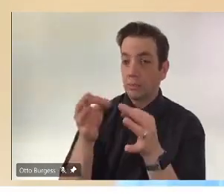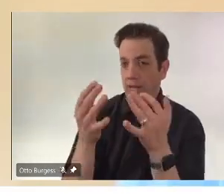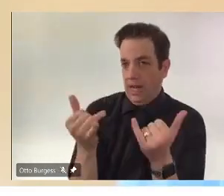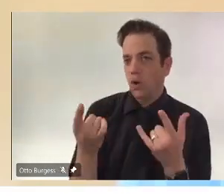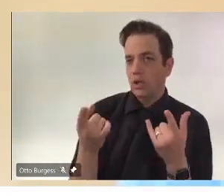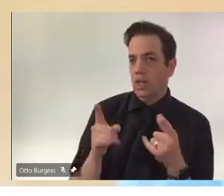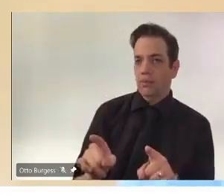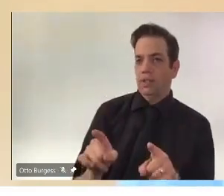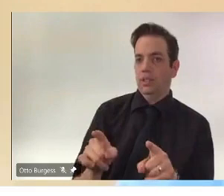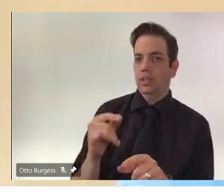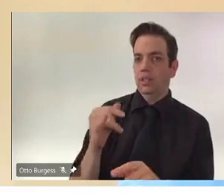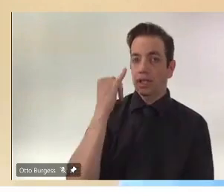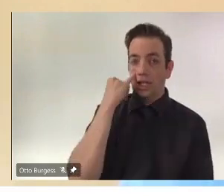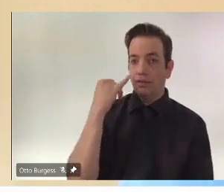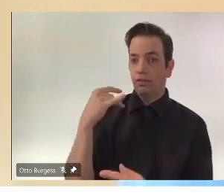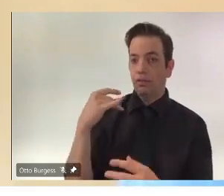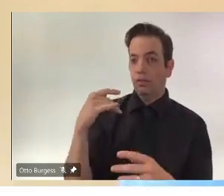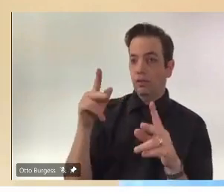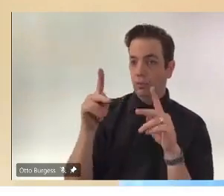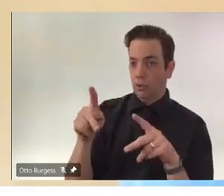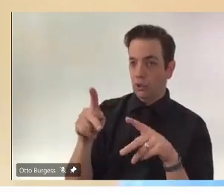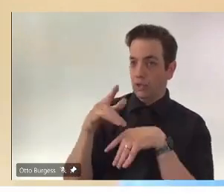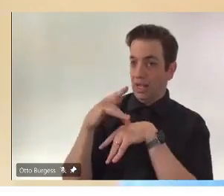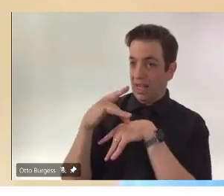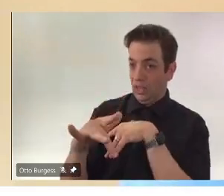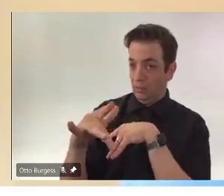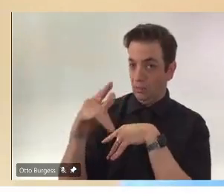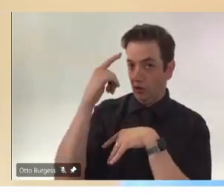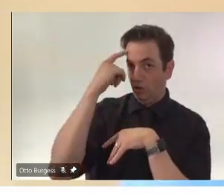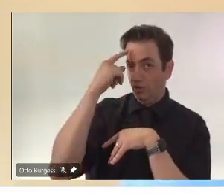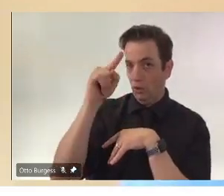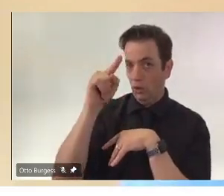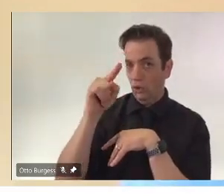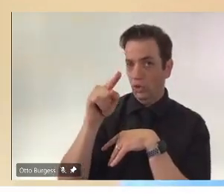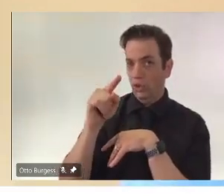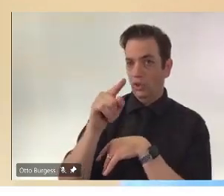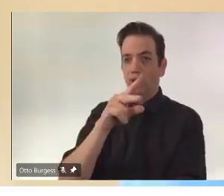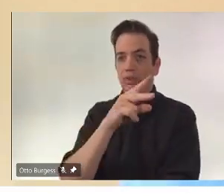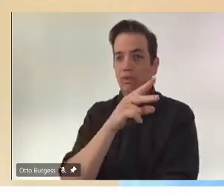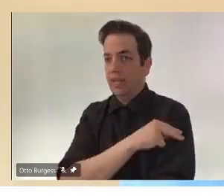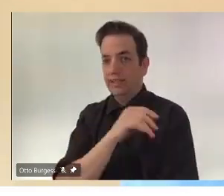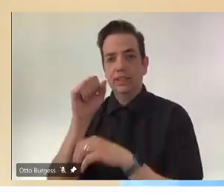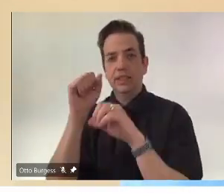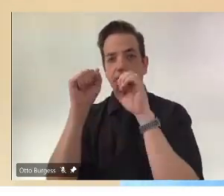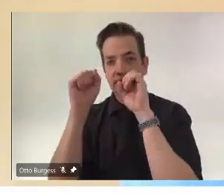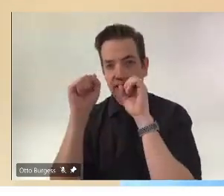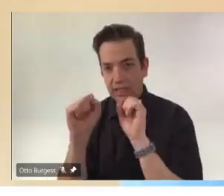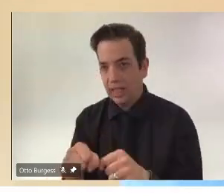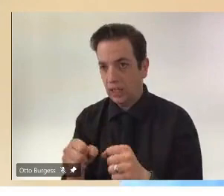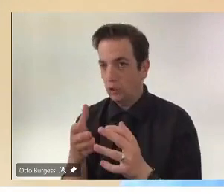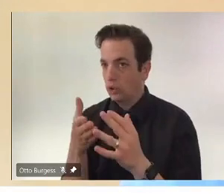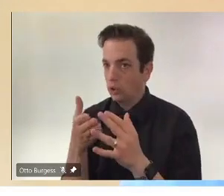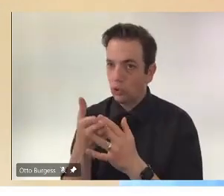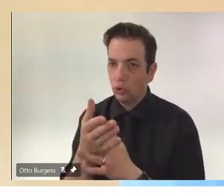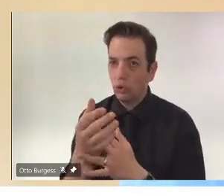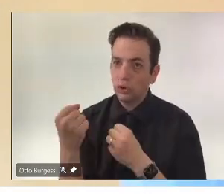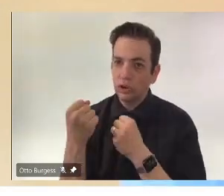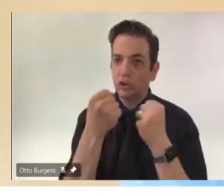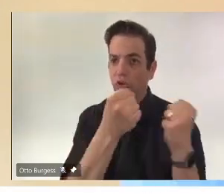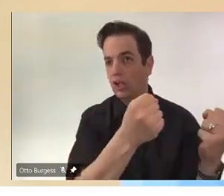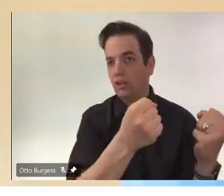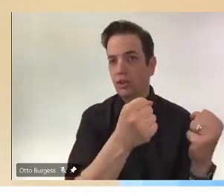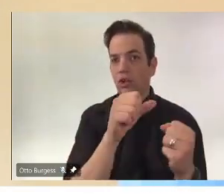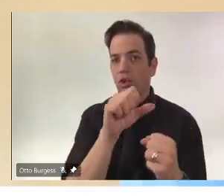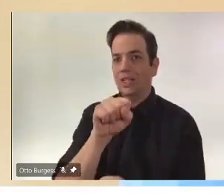for vaccine can either come through a drive-through at the SHA or have their second vaccine through the drive-throughs